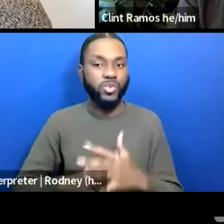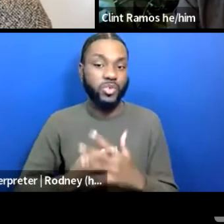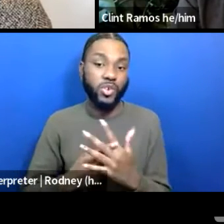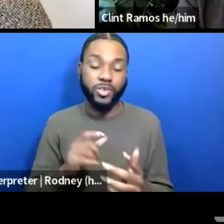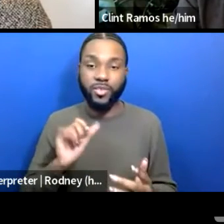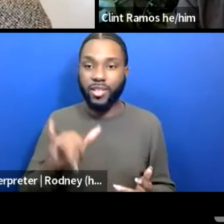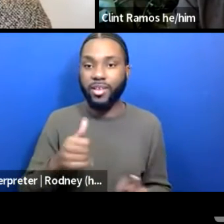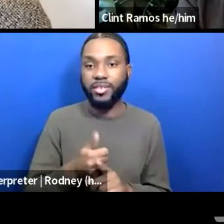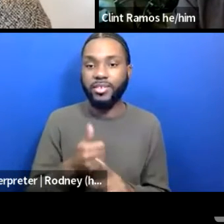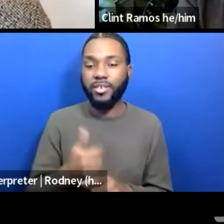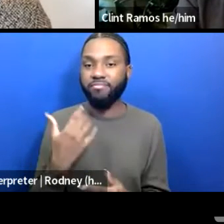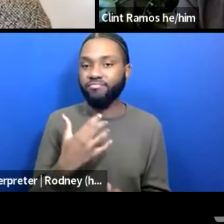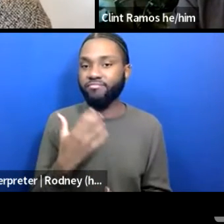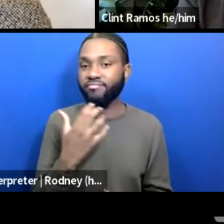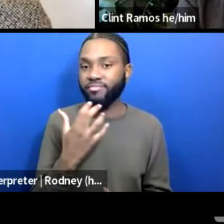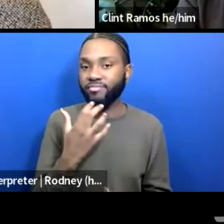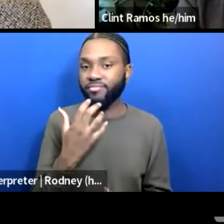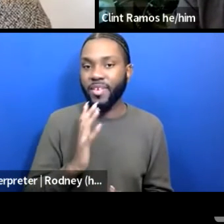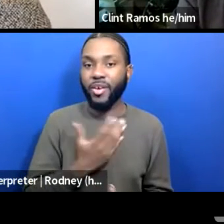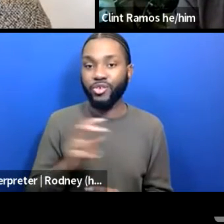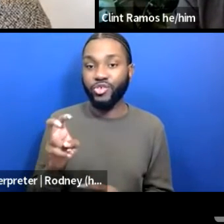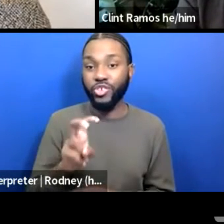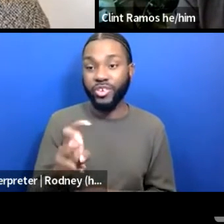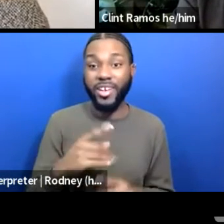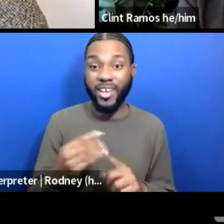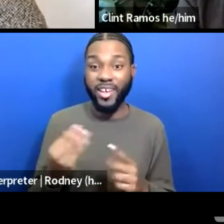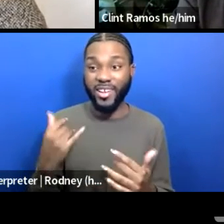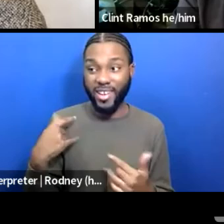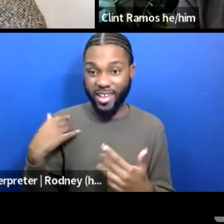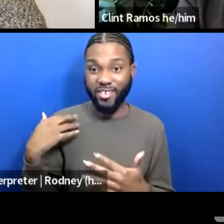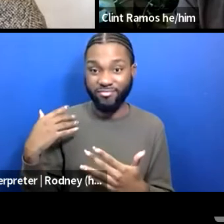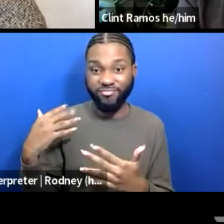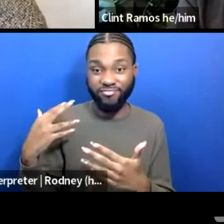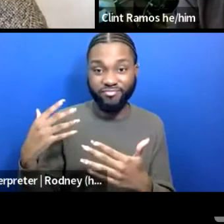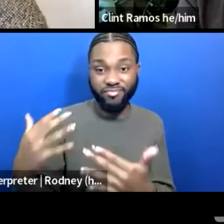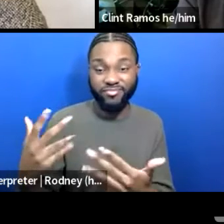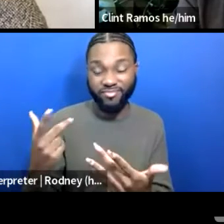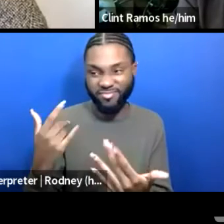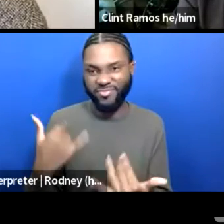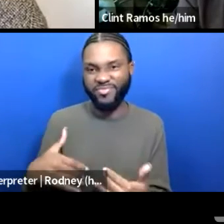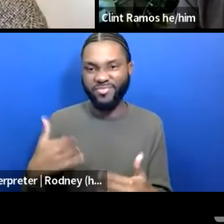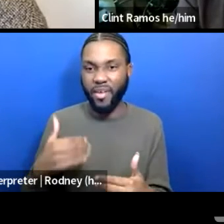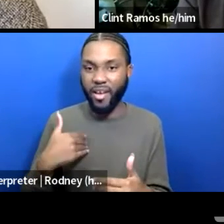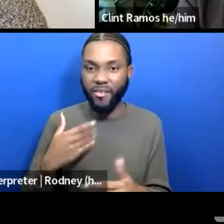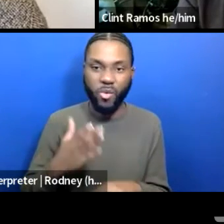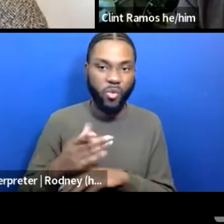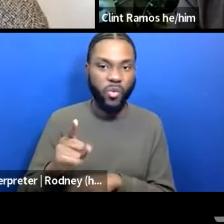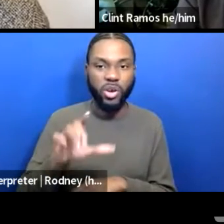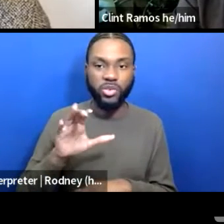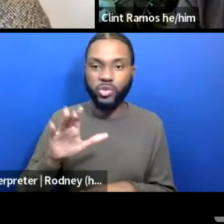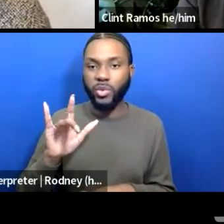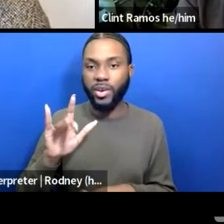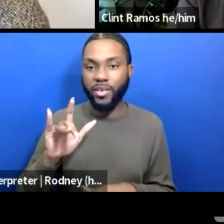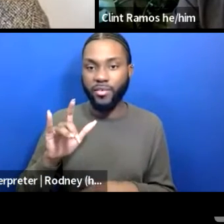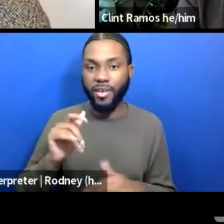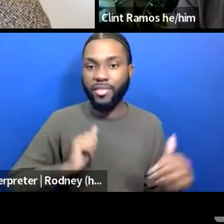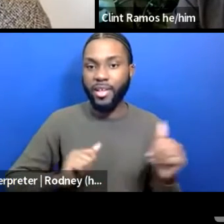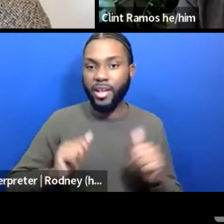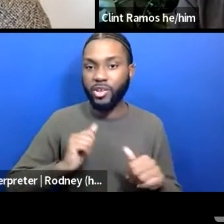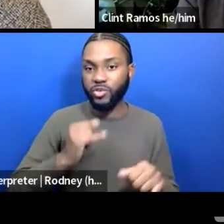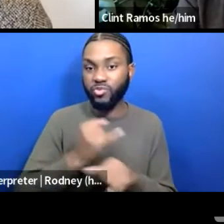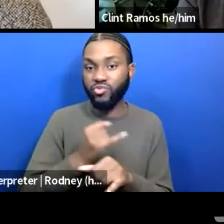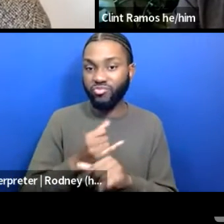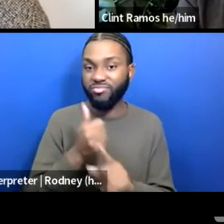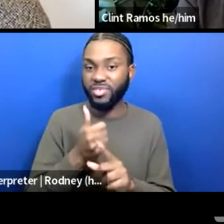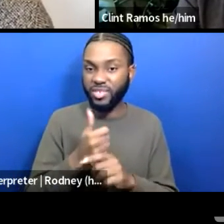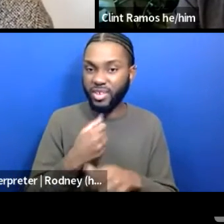that has been our journey. And where we are right now is we have over 125 theatrical institutions who have made the